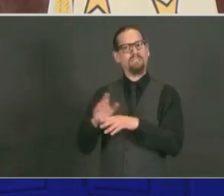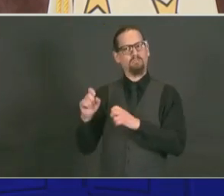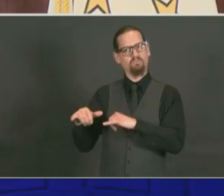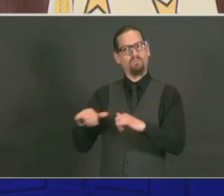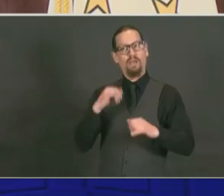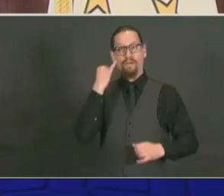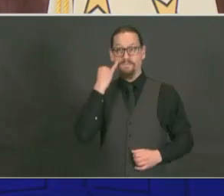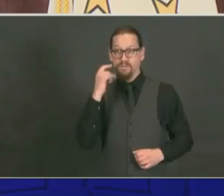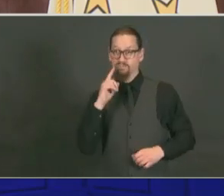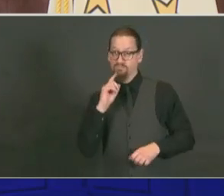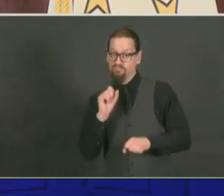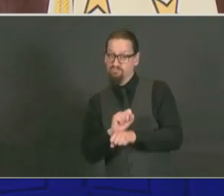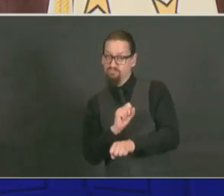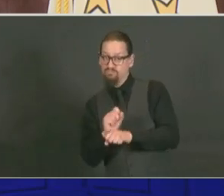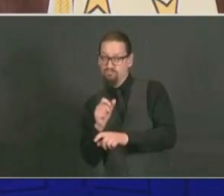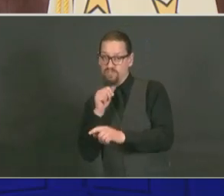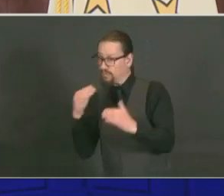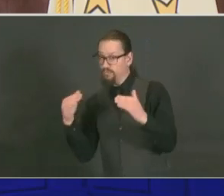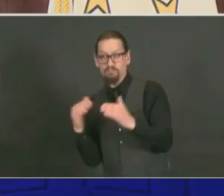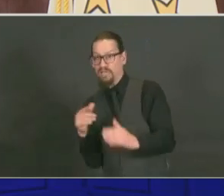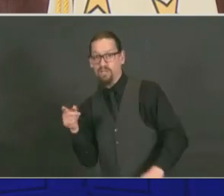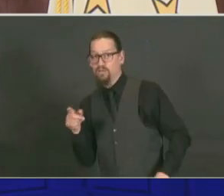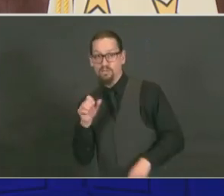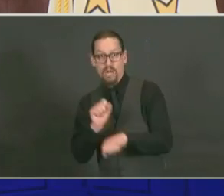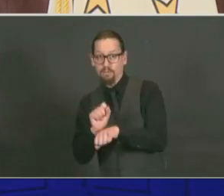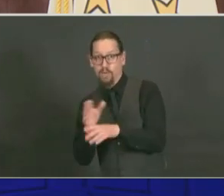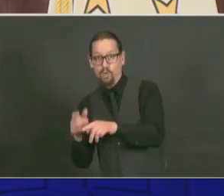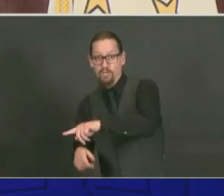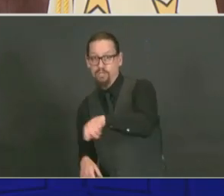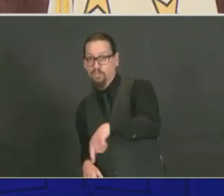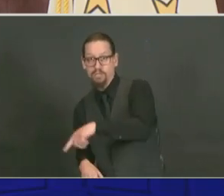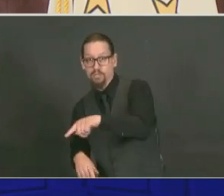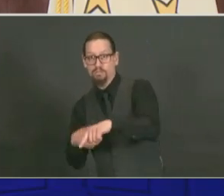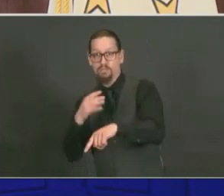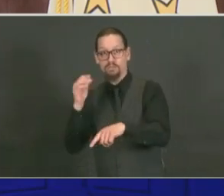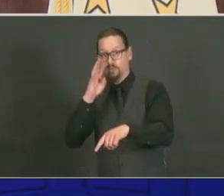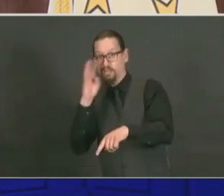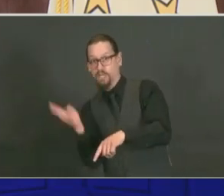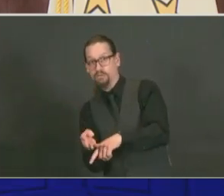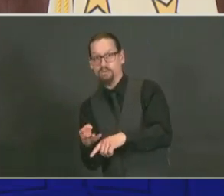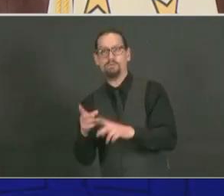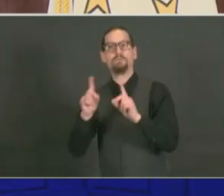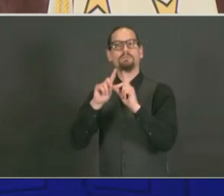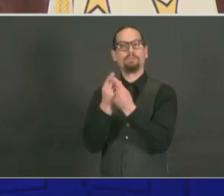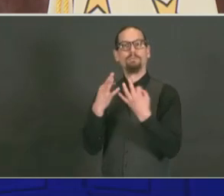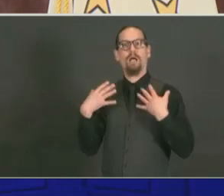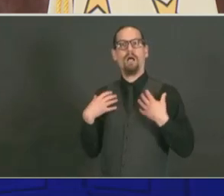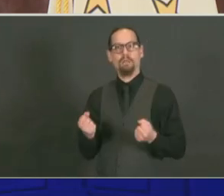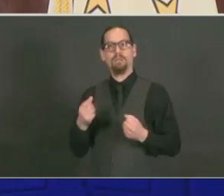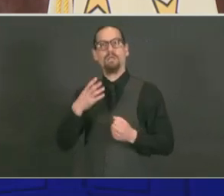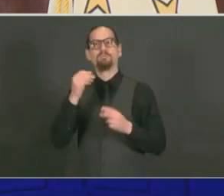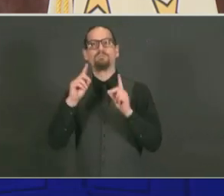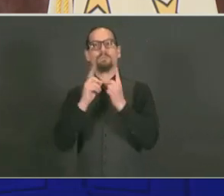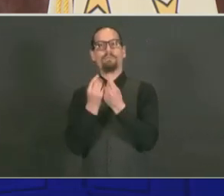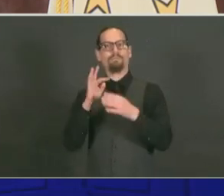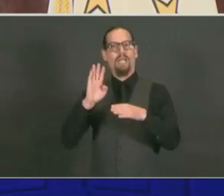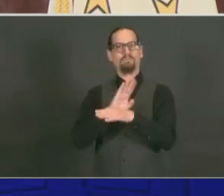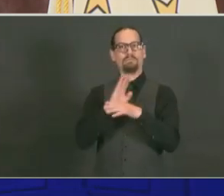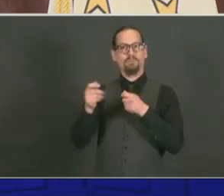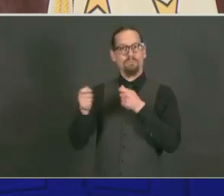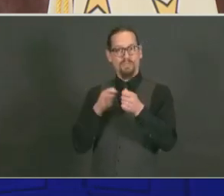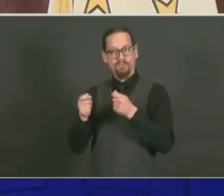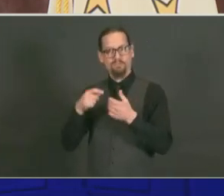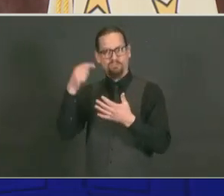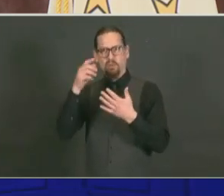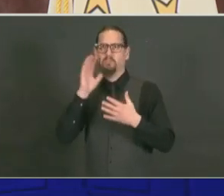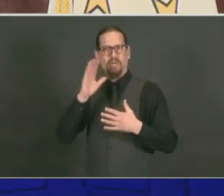not meeting the protocols that are required by the Department of Business Regulations, the Department of Health, then they'll be given an opportunity to correct those violations,